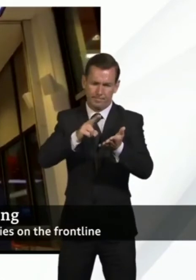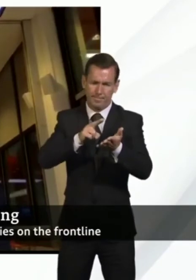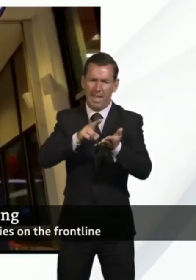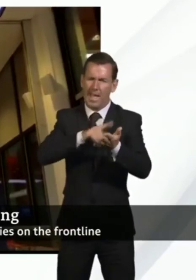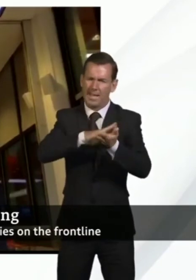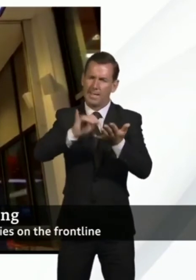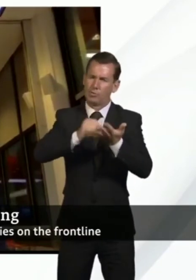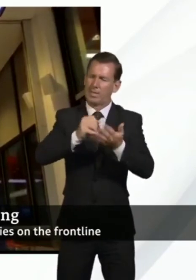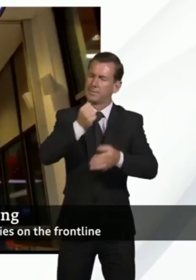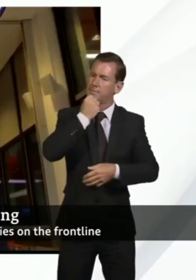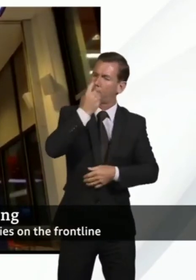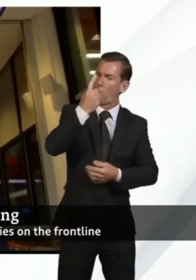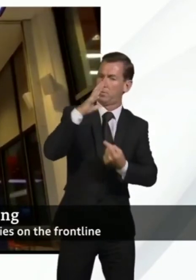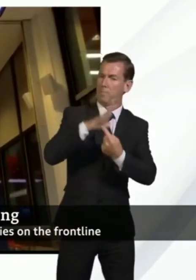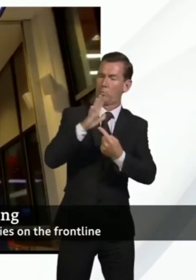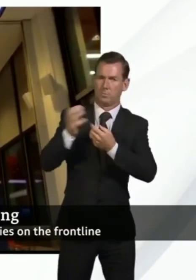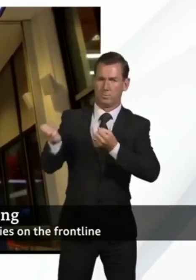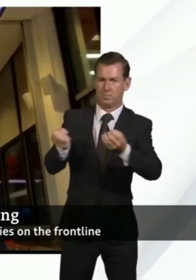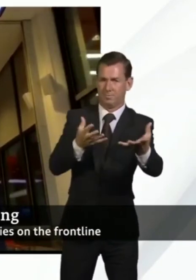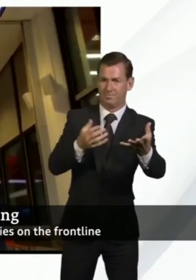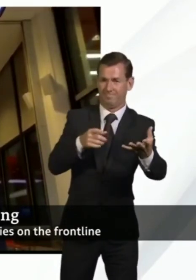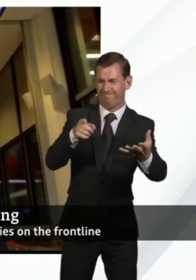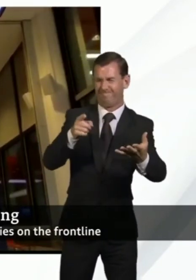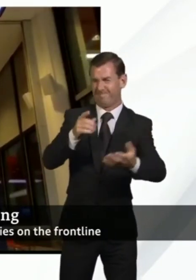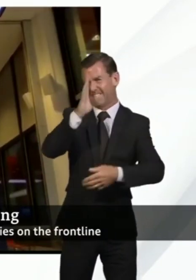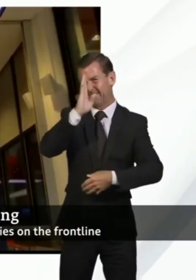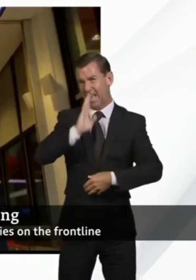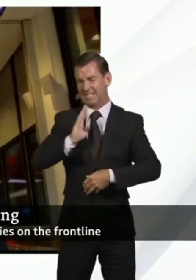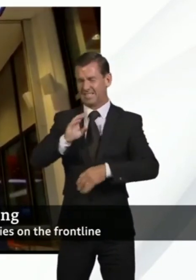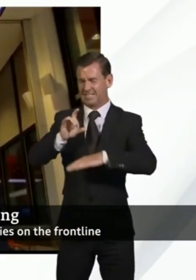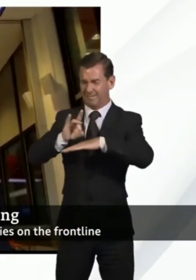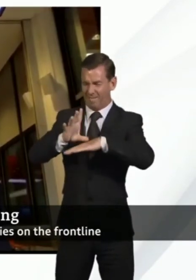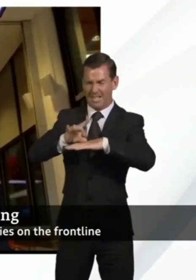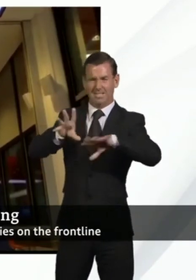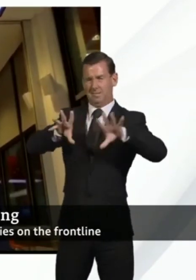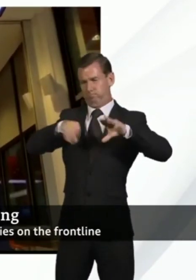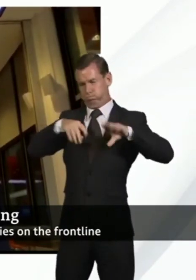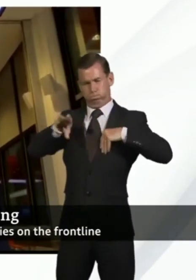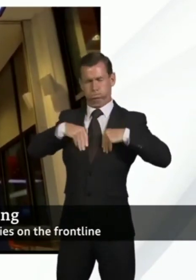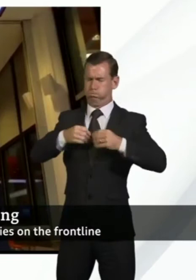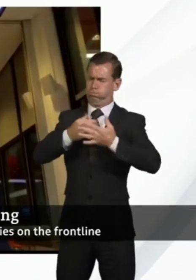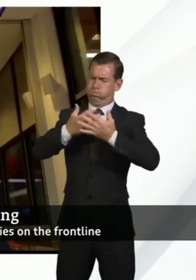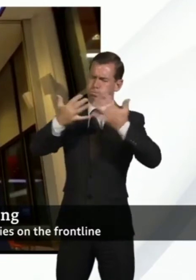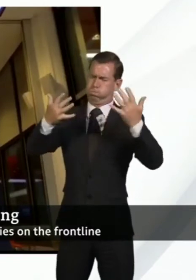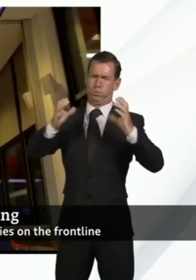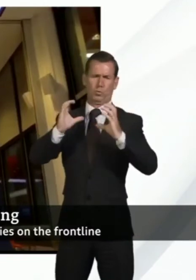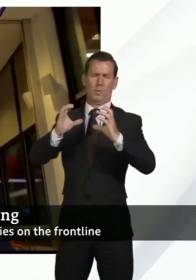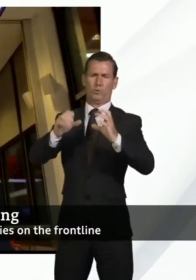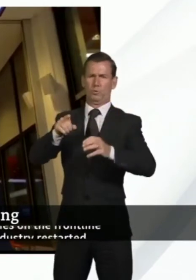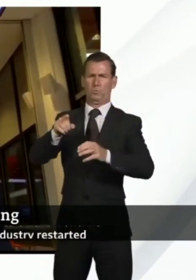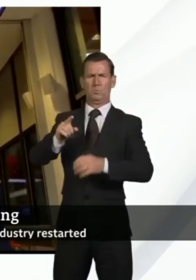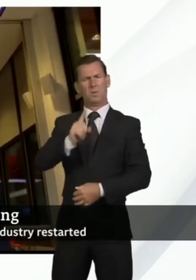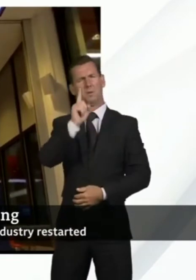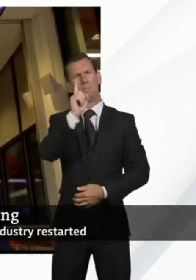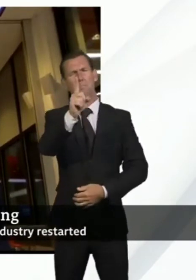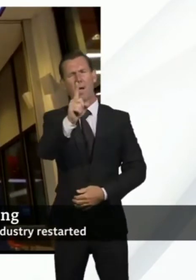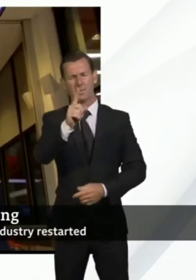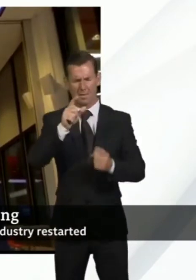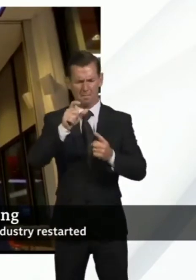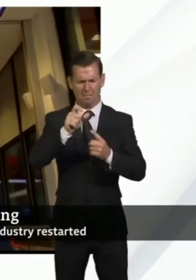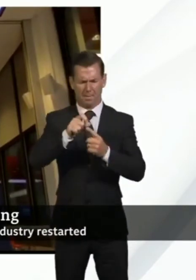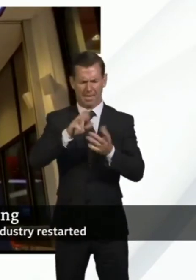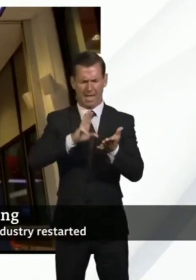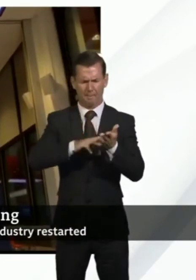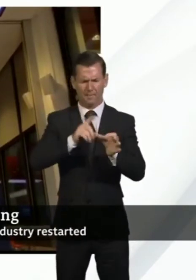were far too many cases of infection and deaths in care homes. And yet at Prime Minister's questions today, Boris Johnson